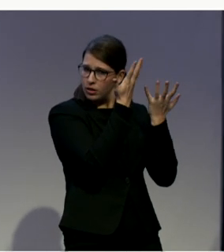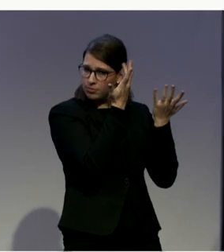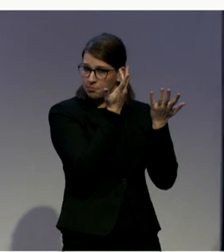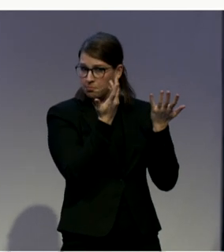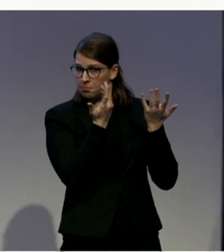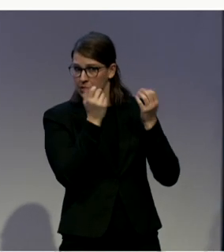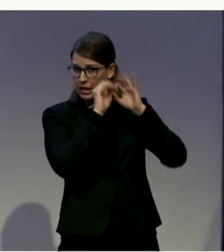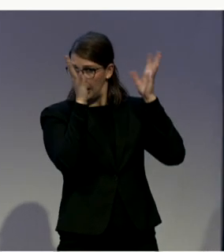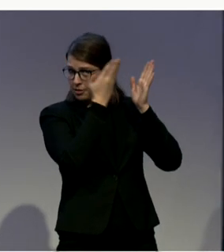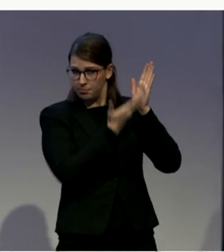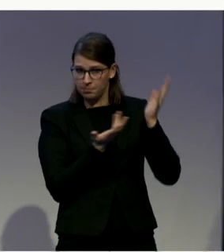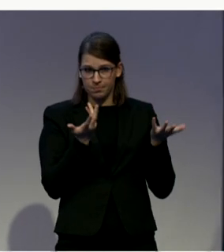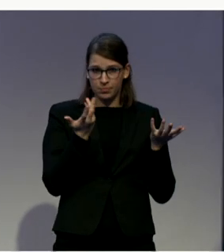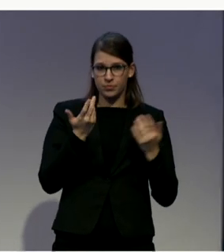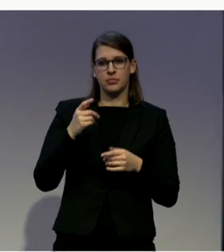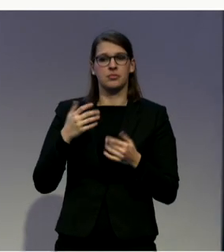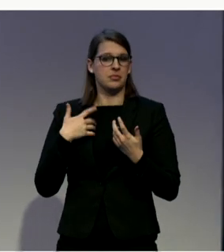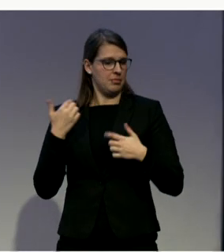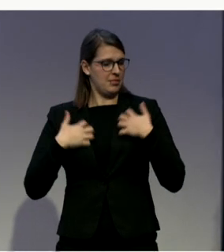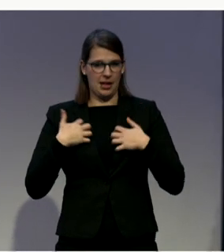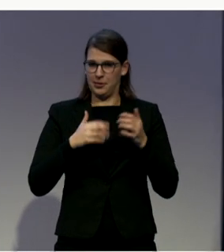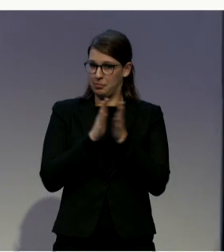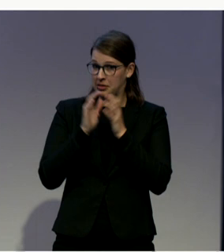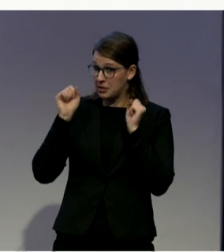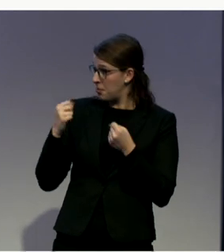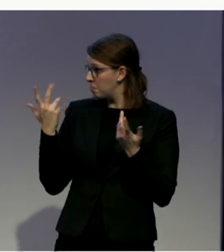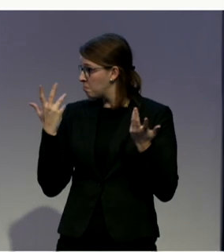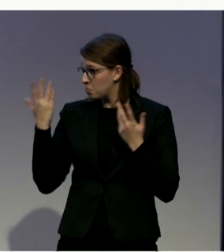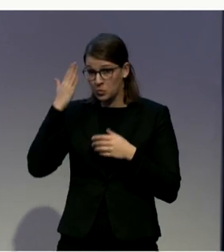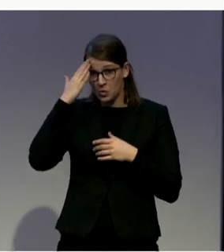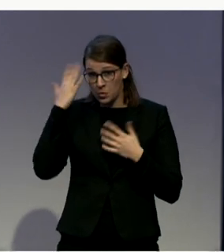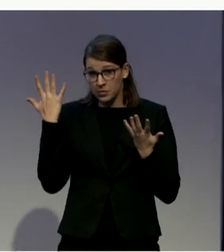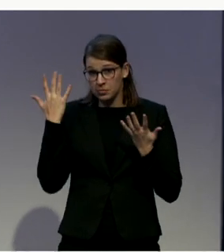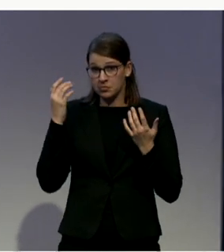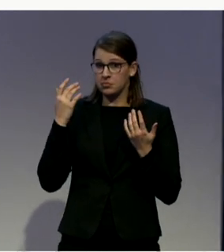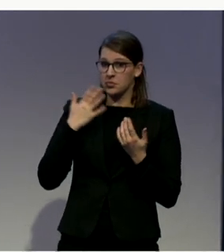interesting in pushing this issue forward? And whoever wants to talk or answer first, please.